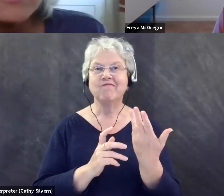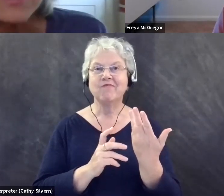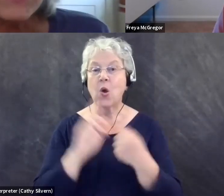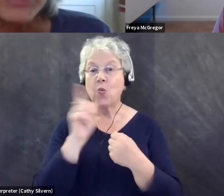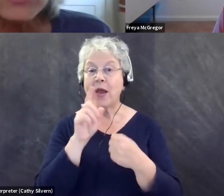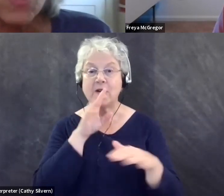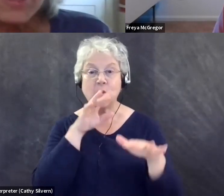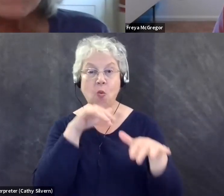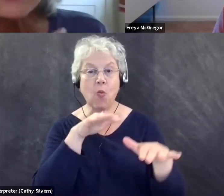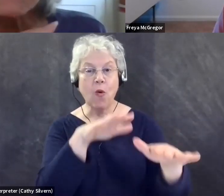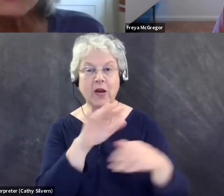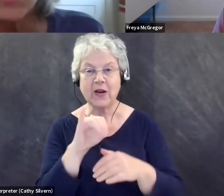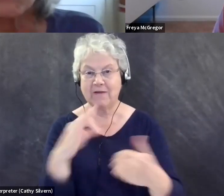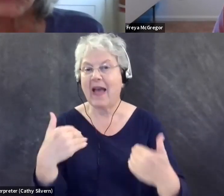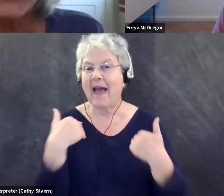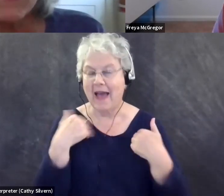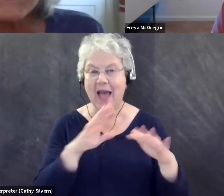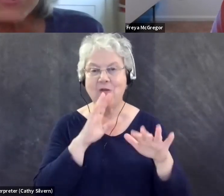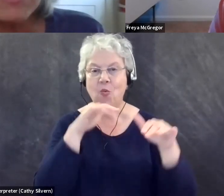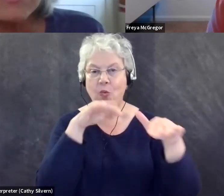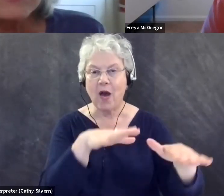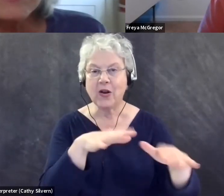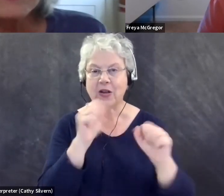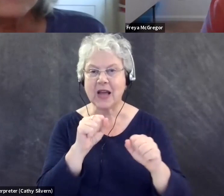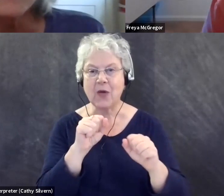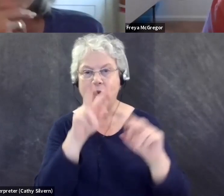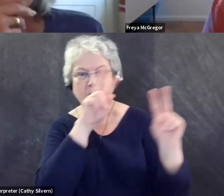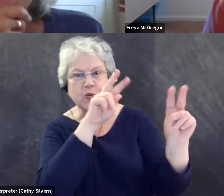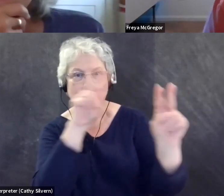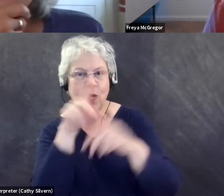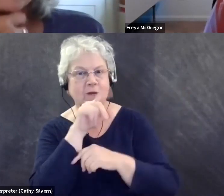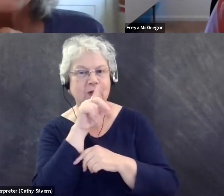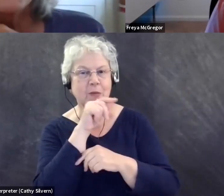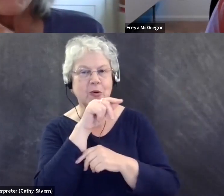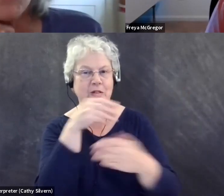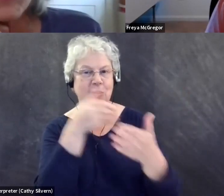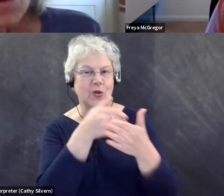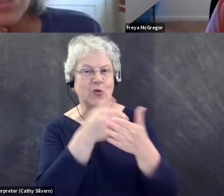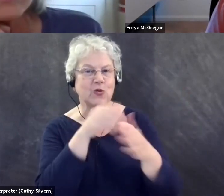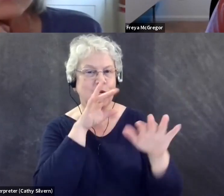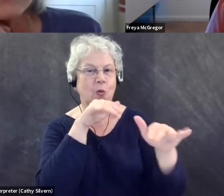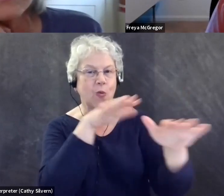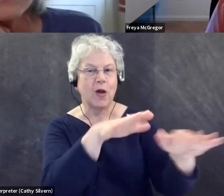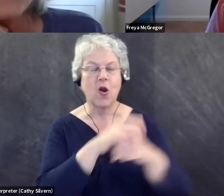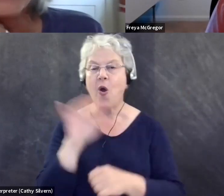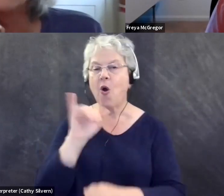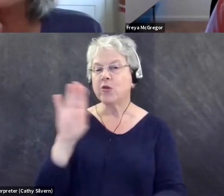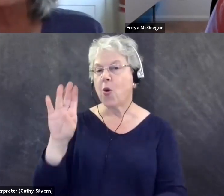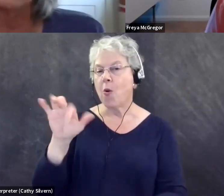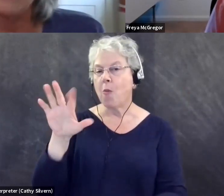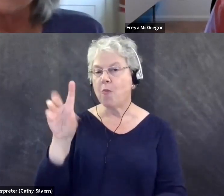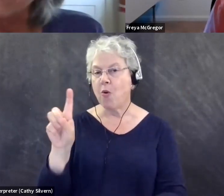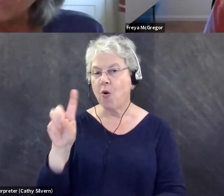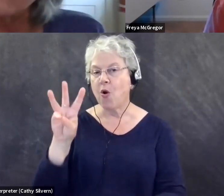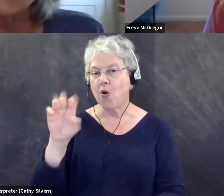is. If there is water, because I'm going to want a bird over there. Um, and also if there are boardwalks, because